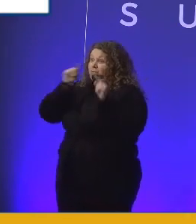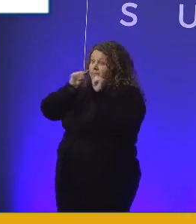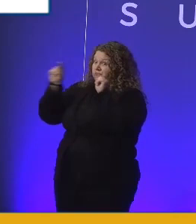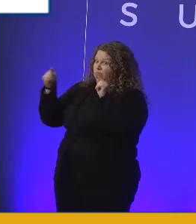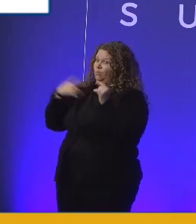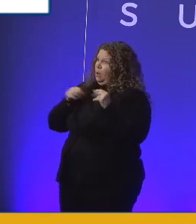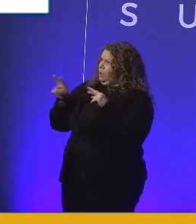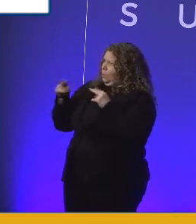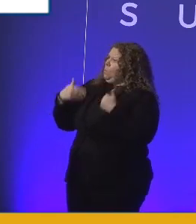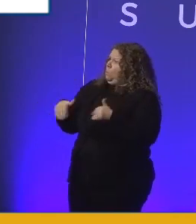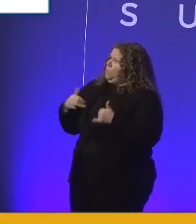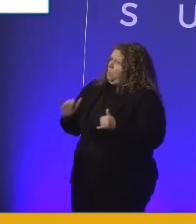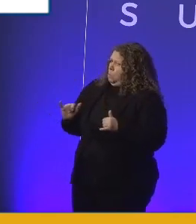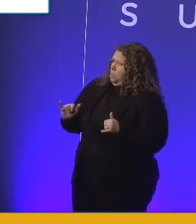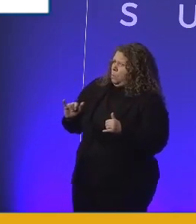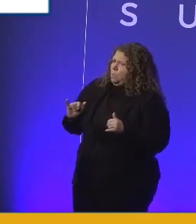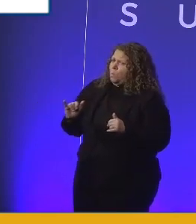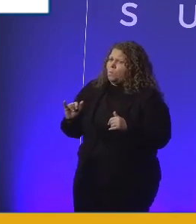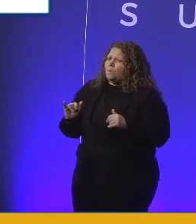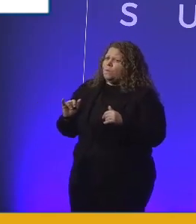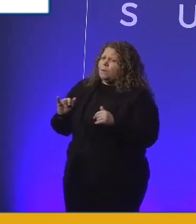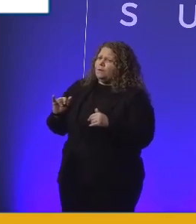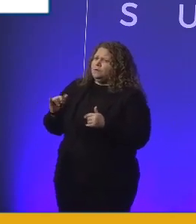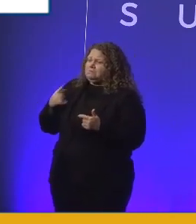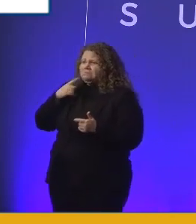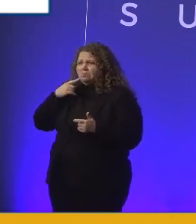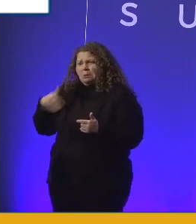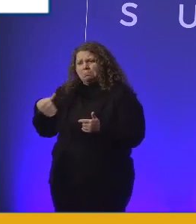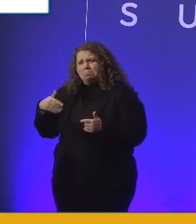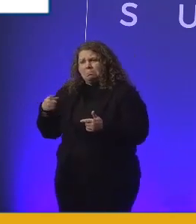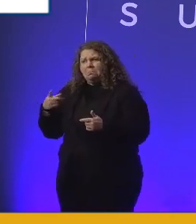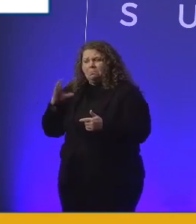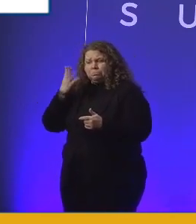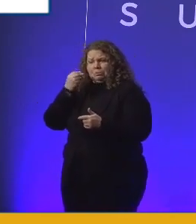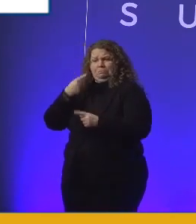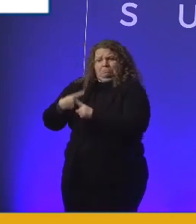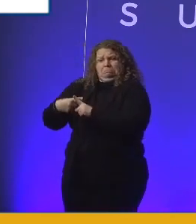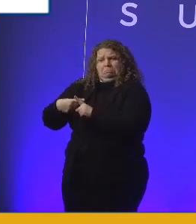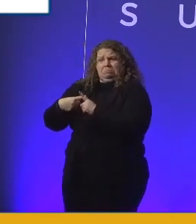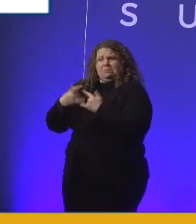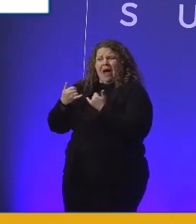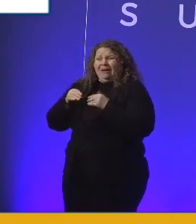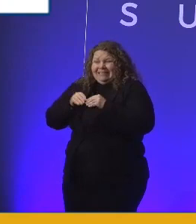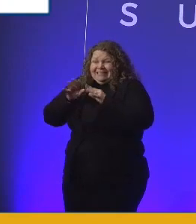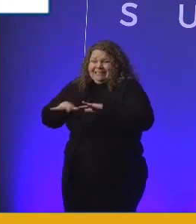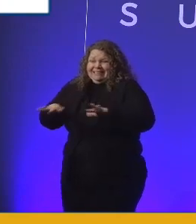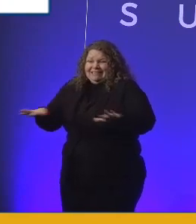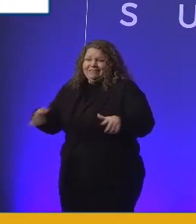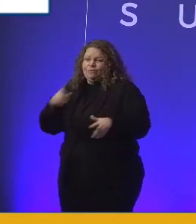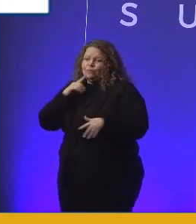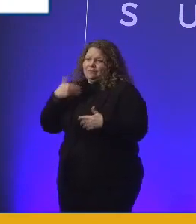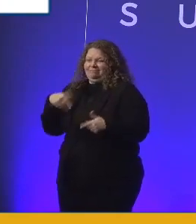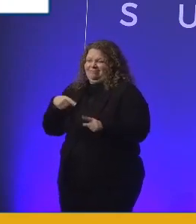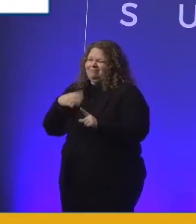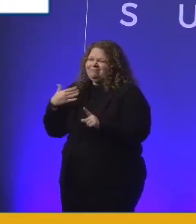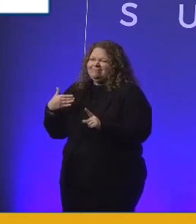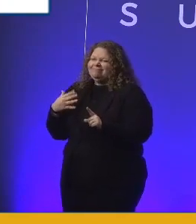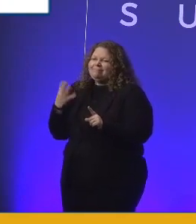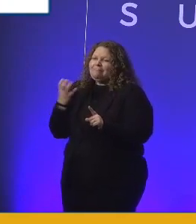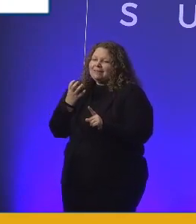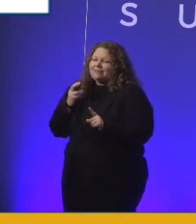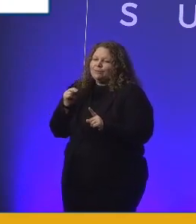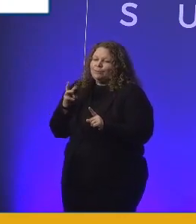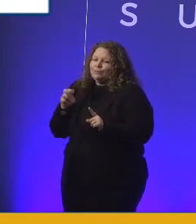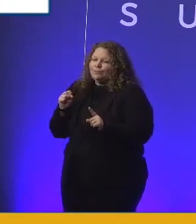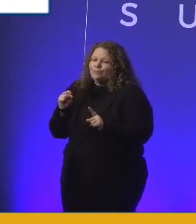already some positive steps to be taken to socialise it further. So that's really great news. And it means that we're going further than the